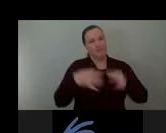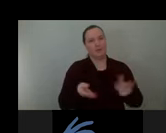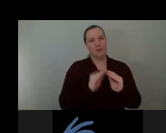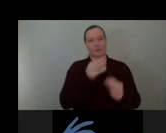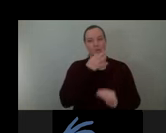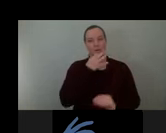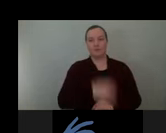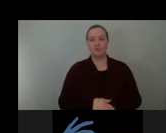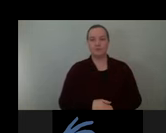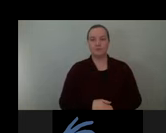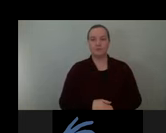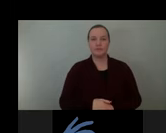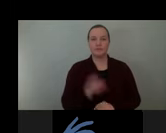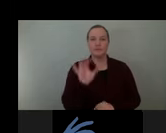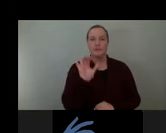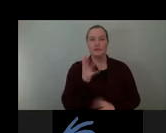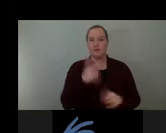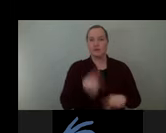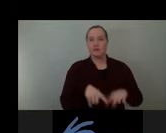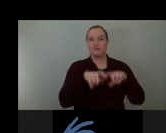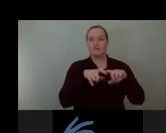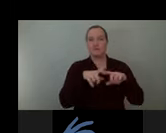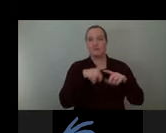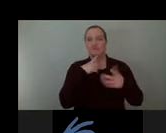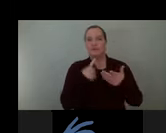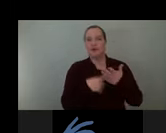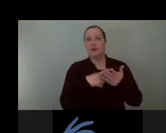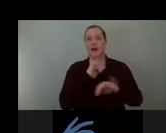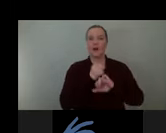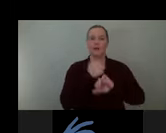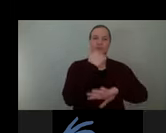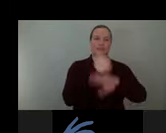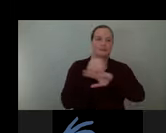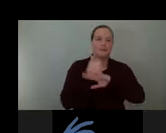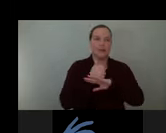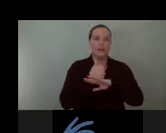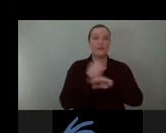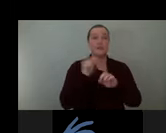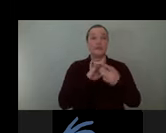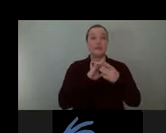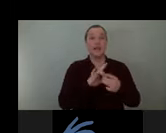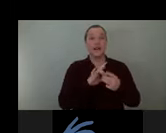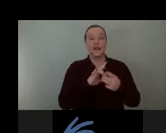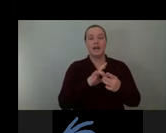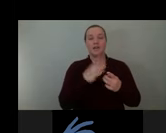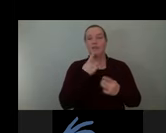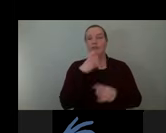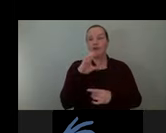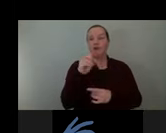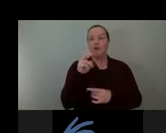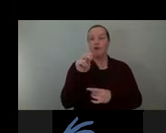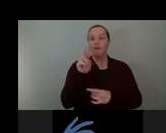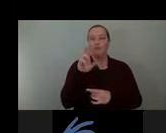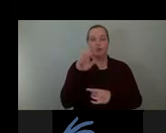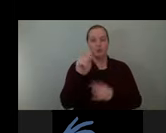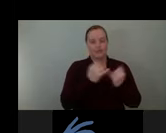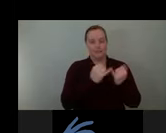just to quickly touch on the assembly of this it would sit on a concrete curb that's mounted to the ground there'd be metal plates at the top and